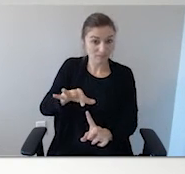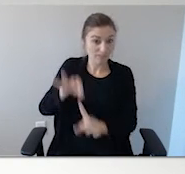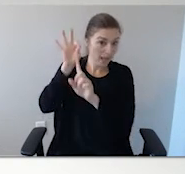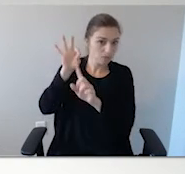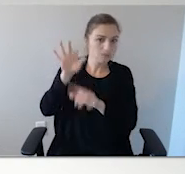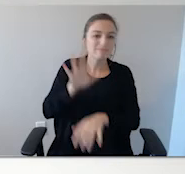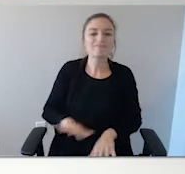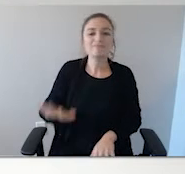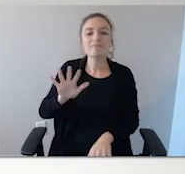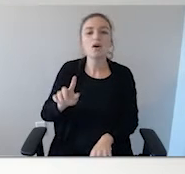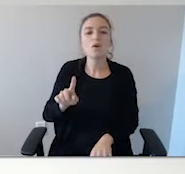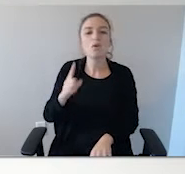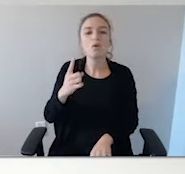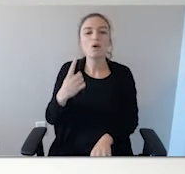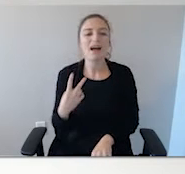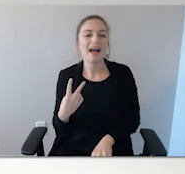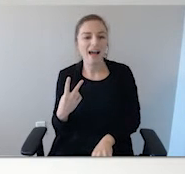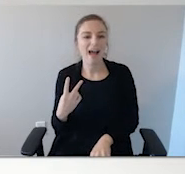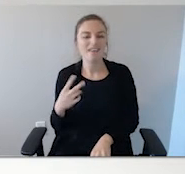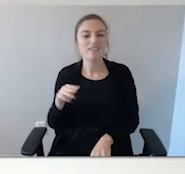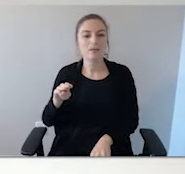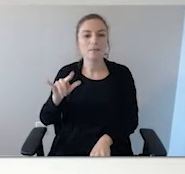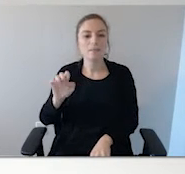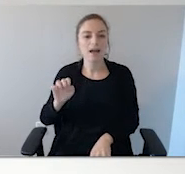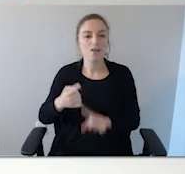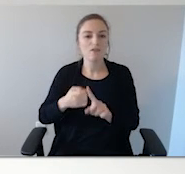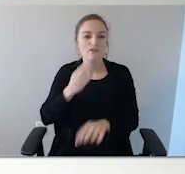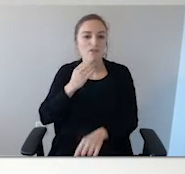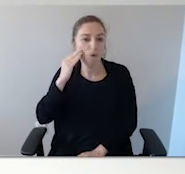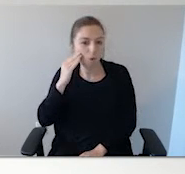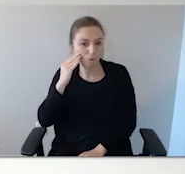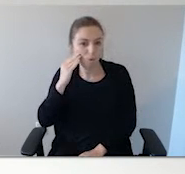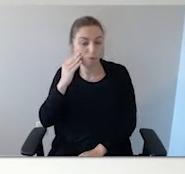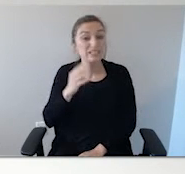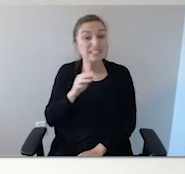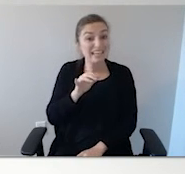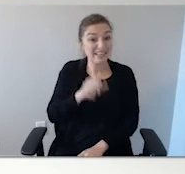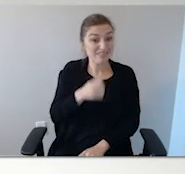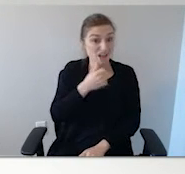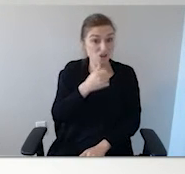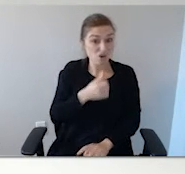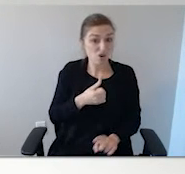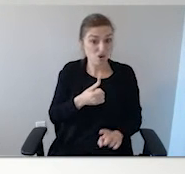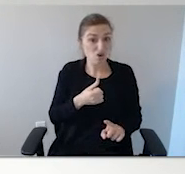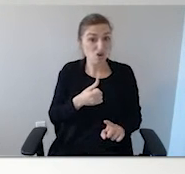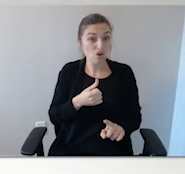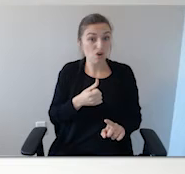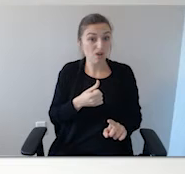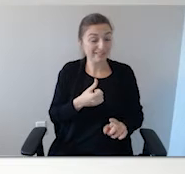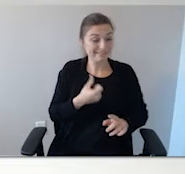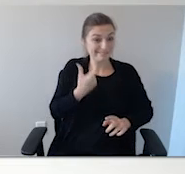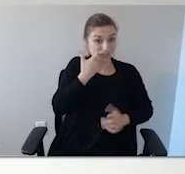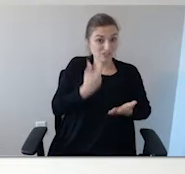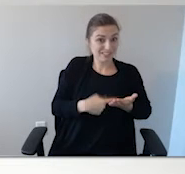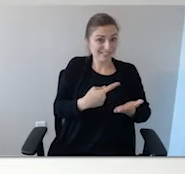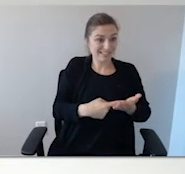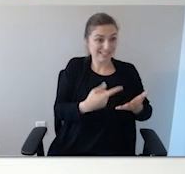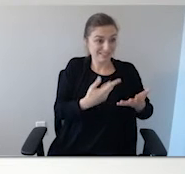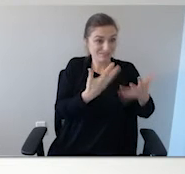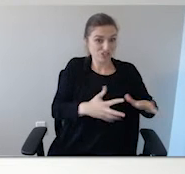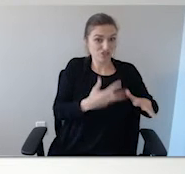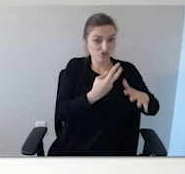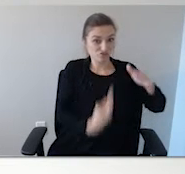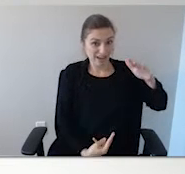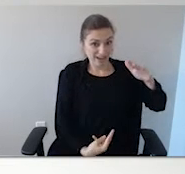found about a half a mile from their home, or a quarter to a half a mile. And that little girl I referred to in Port St. Lucie about four years ago,